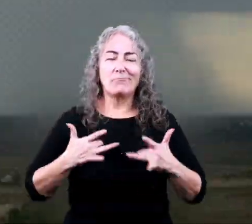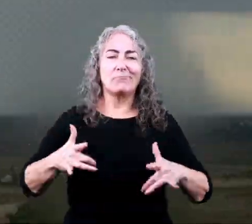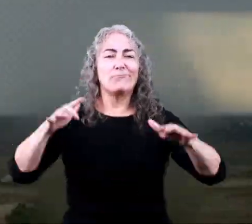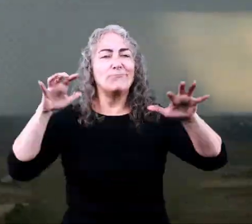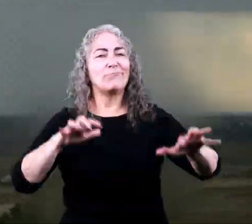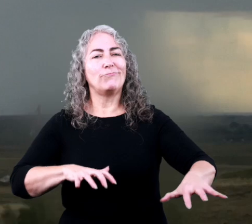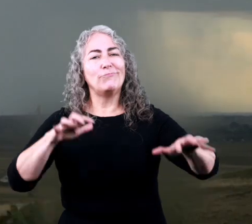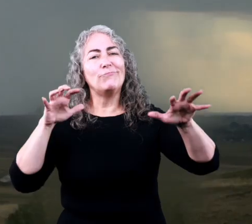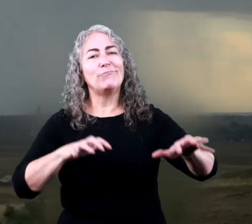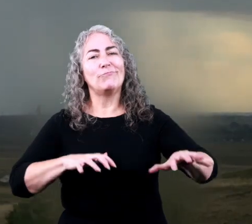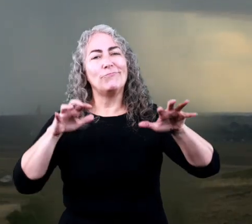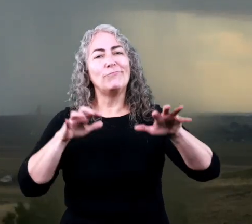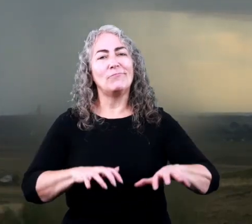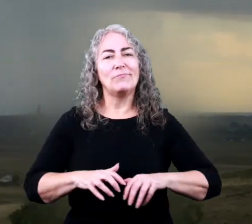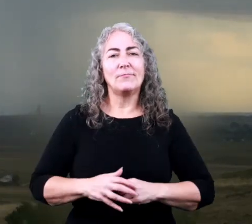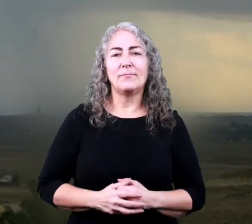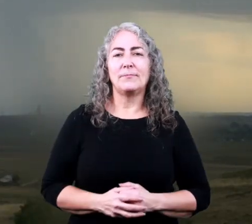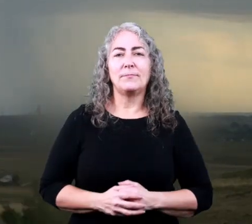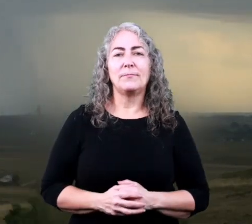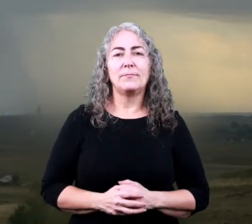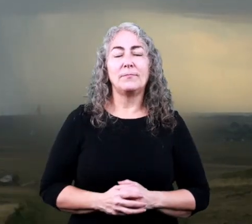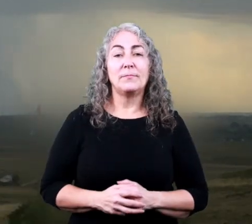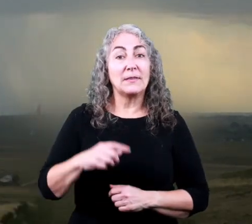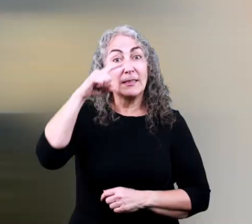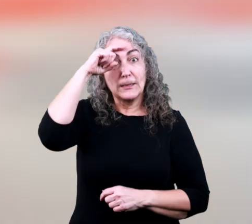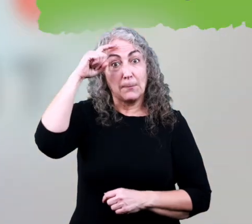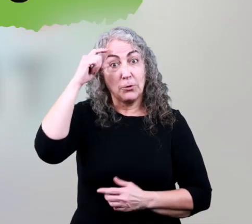because there is usually a lot of rainfall.